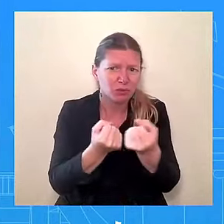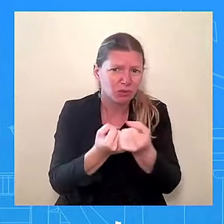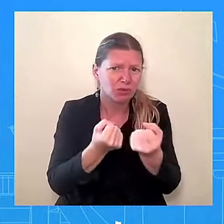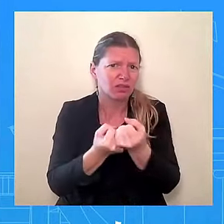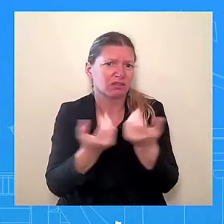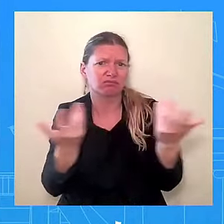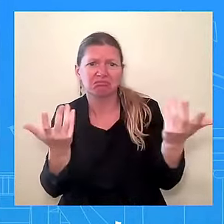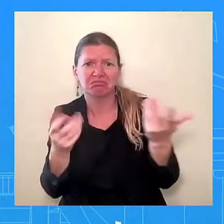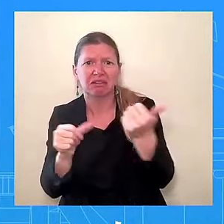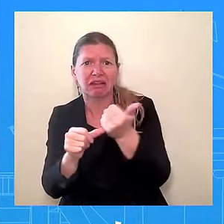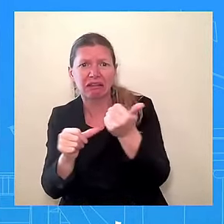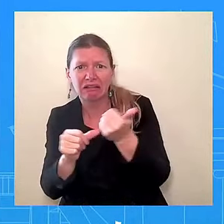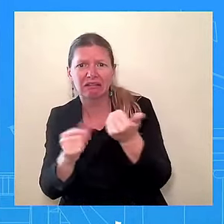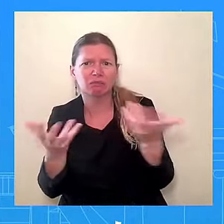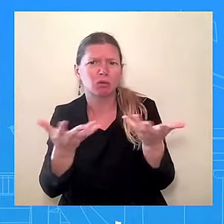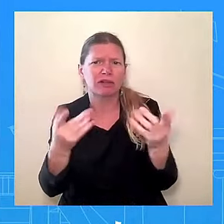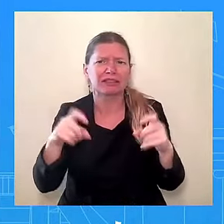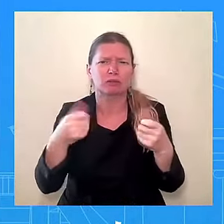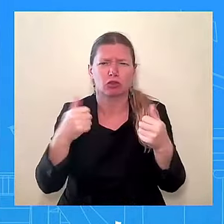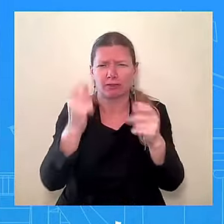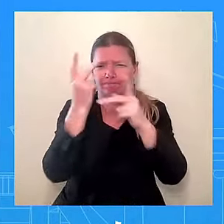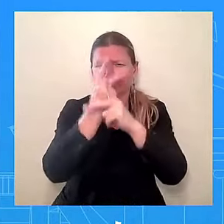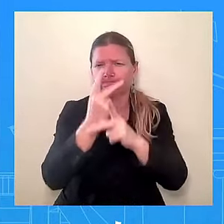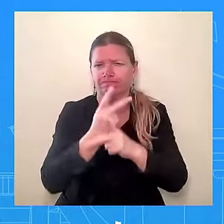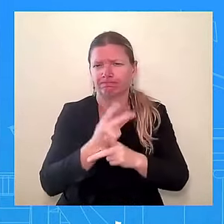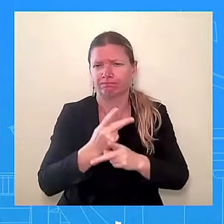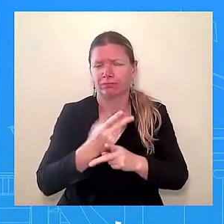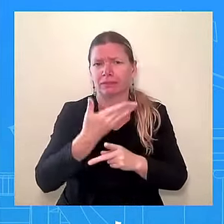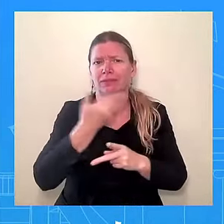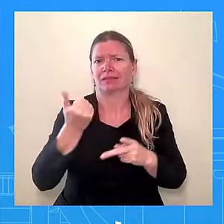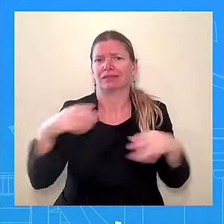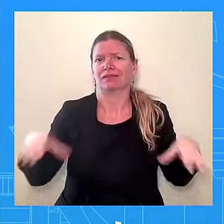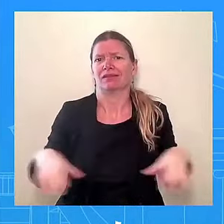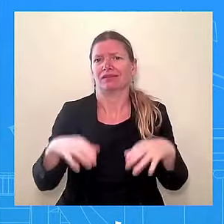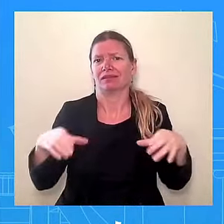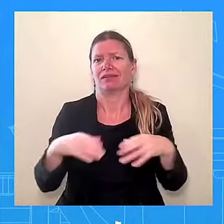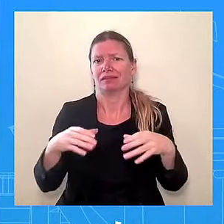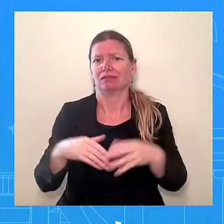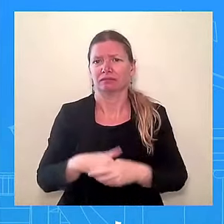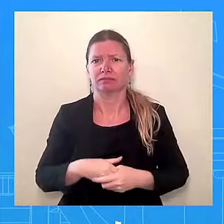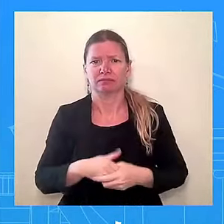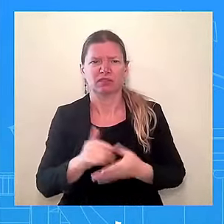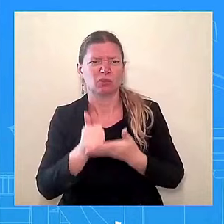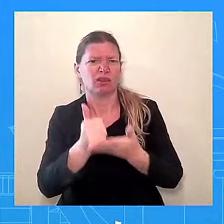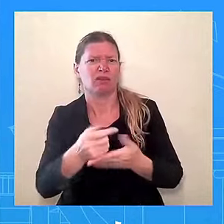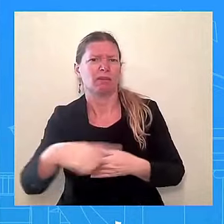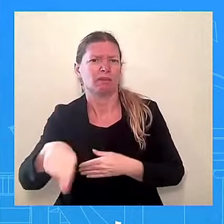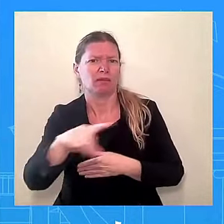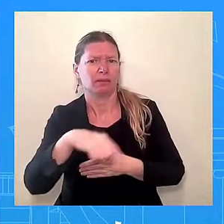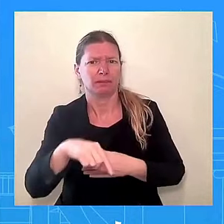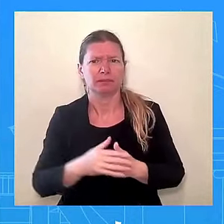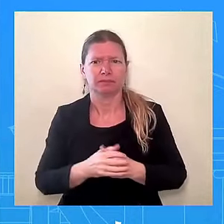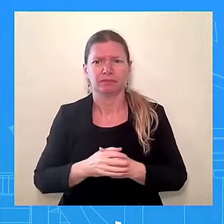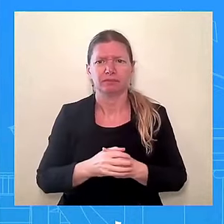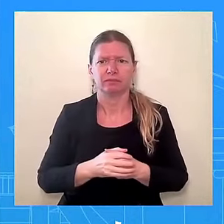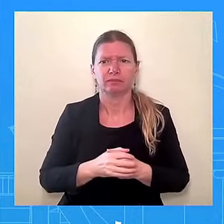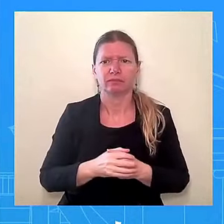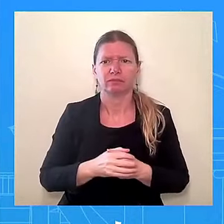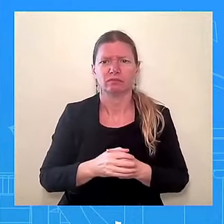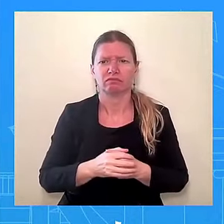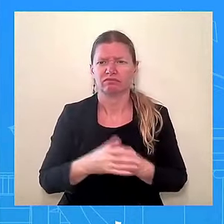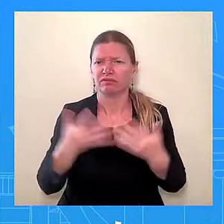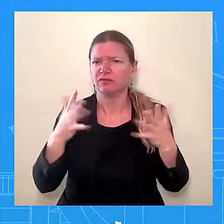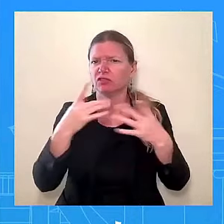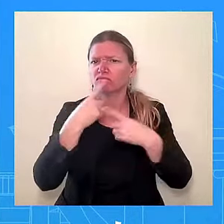actions that's going to be helpful to them. I mean, we've announced more than 100 new actions in the past